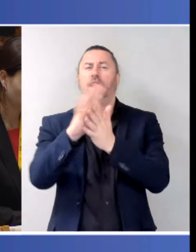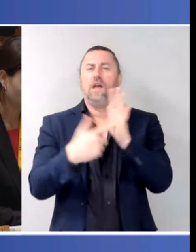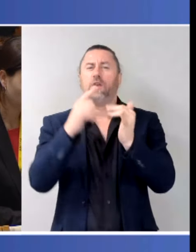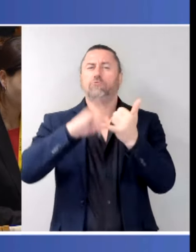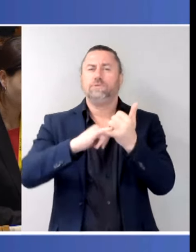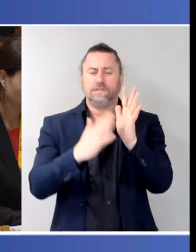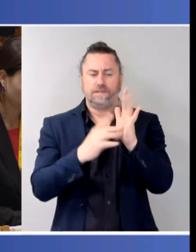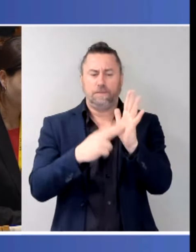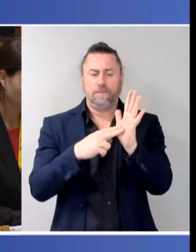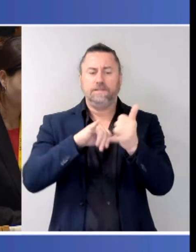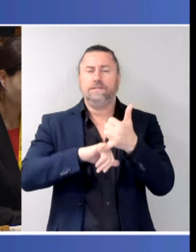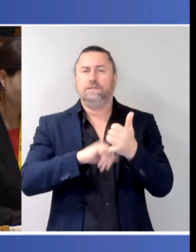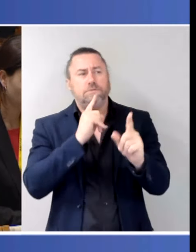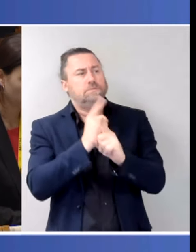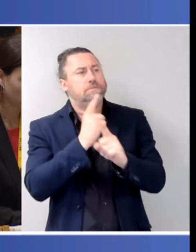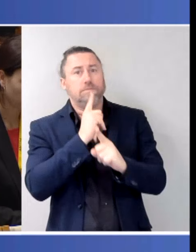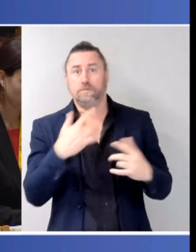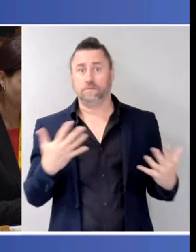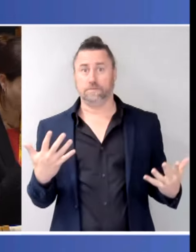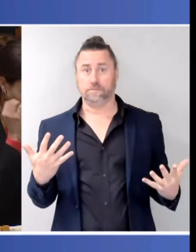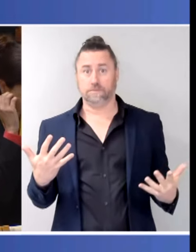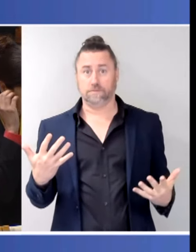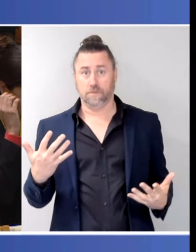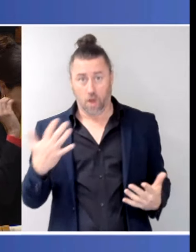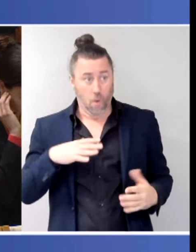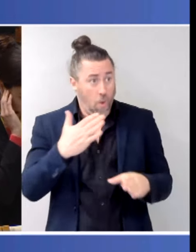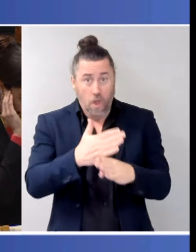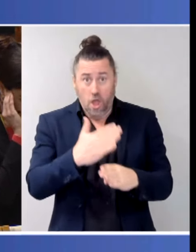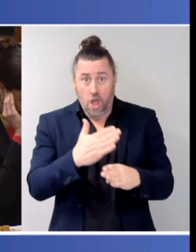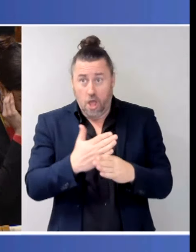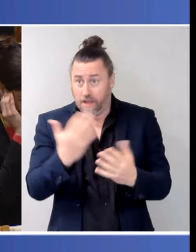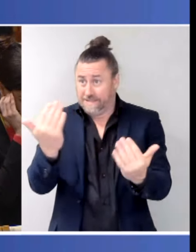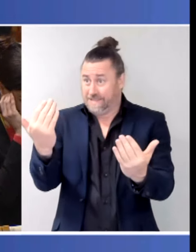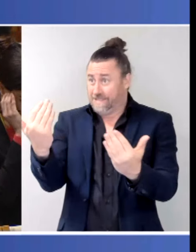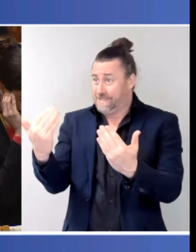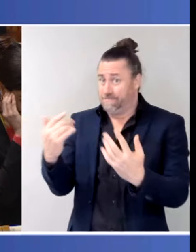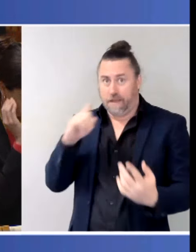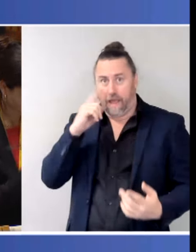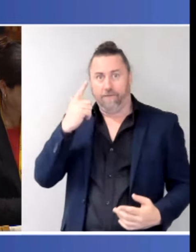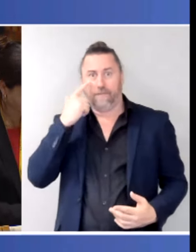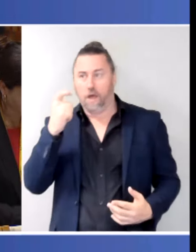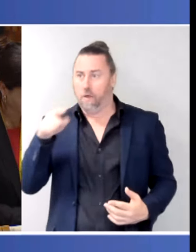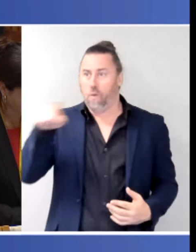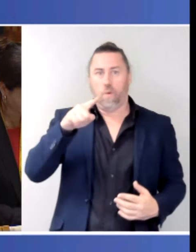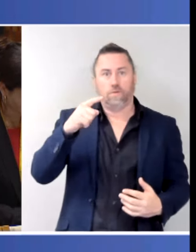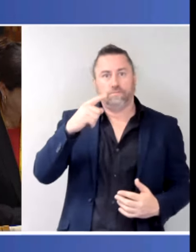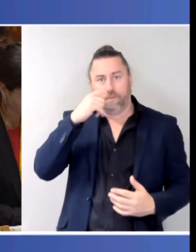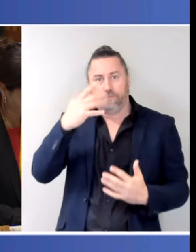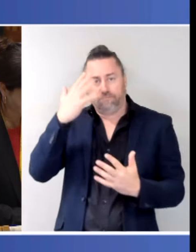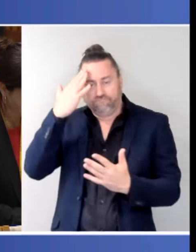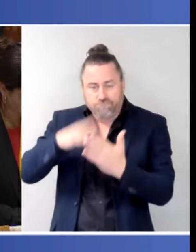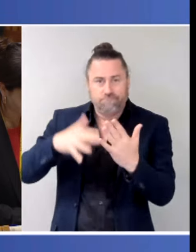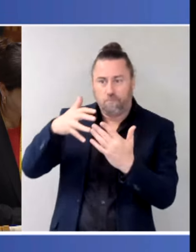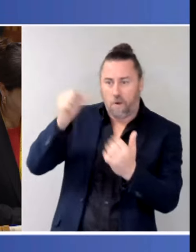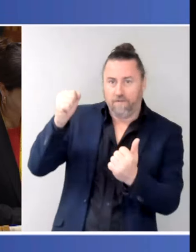to find those workers. What do you say of the criticism from